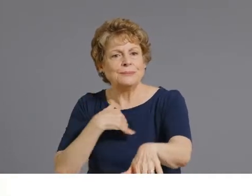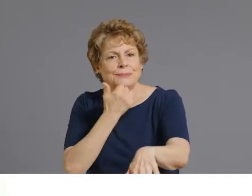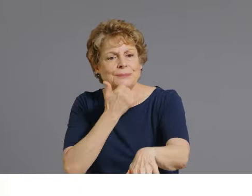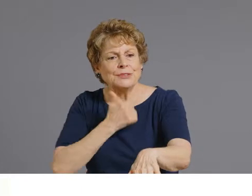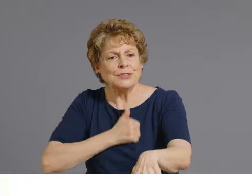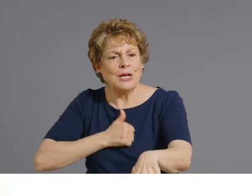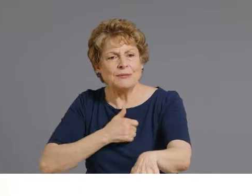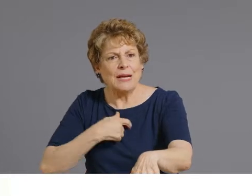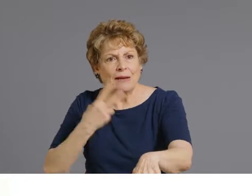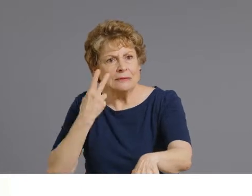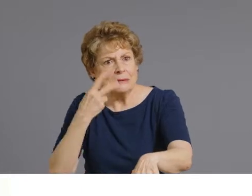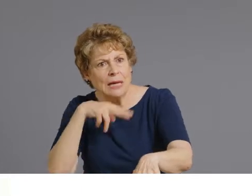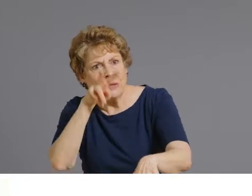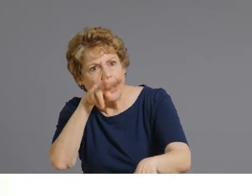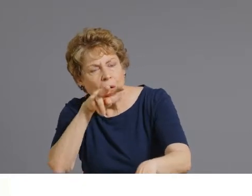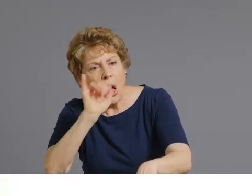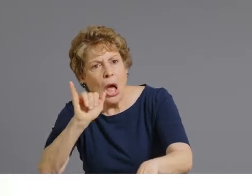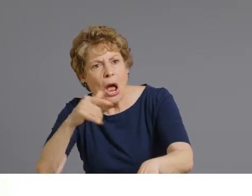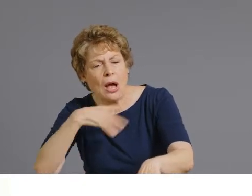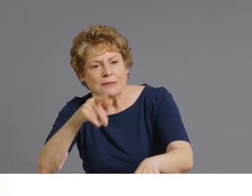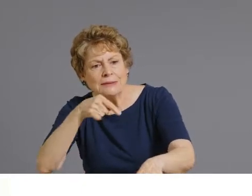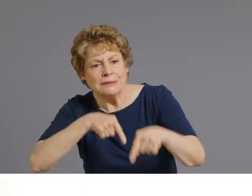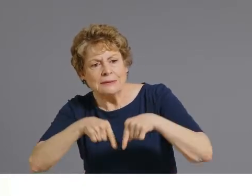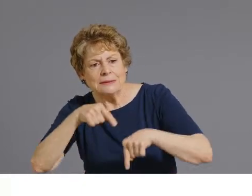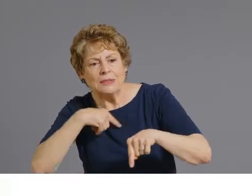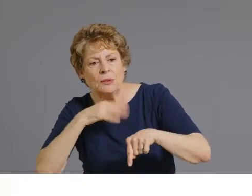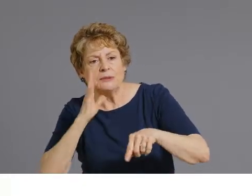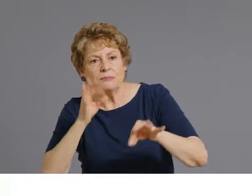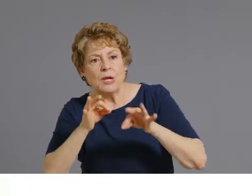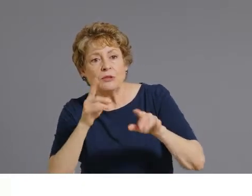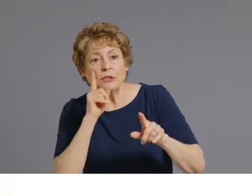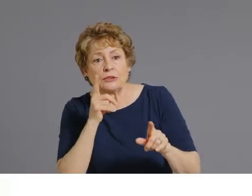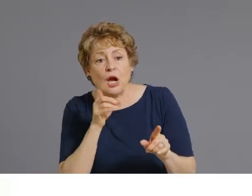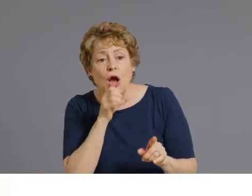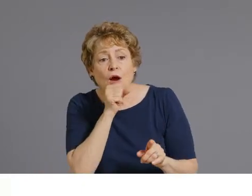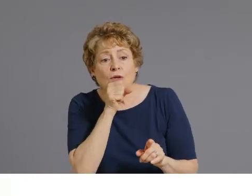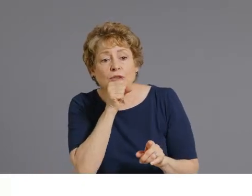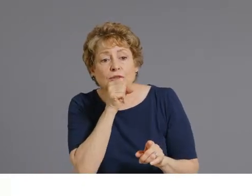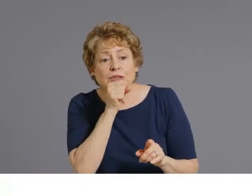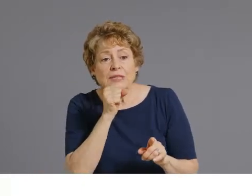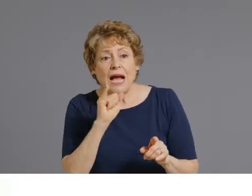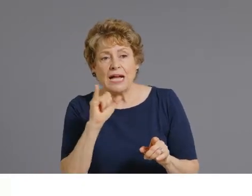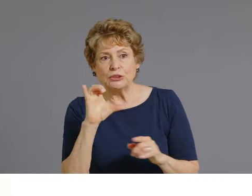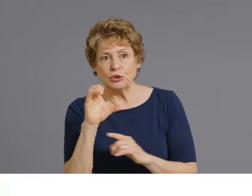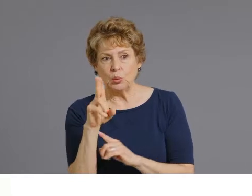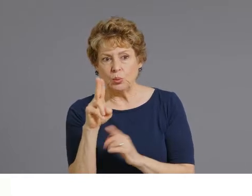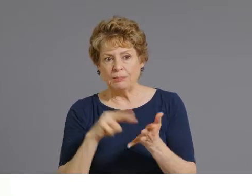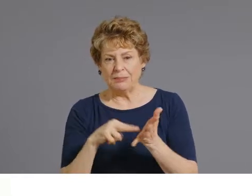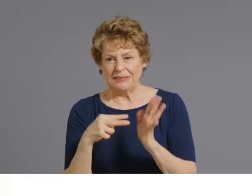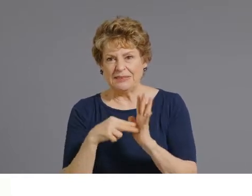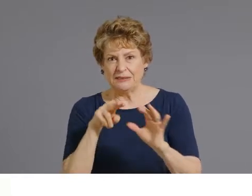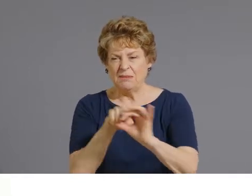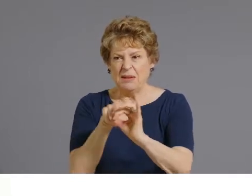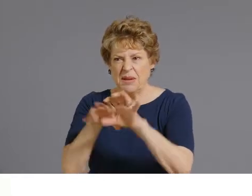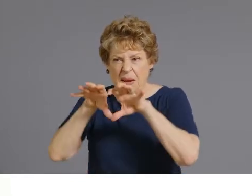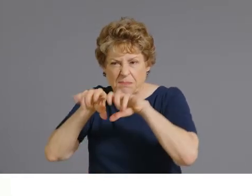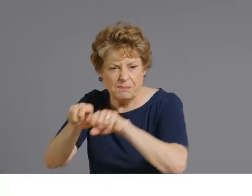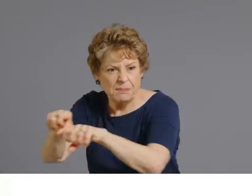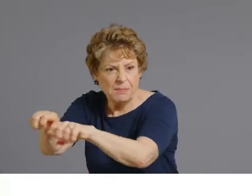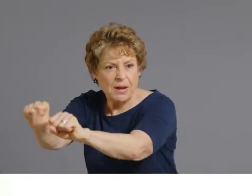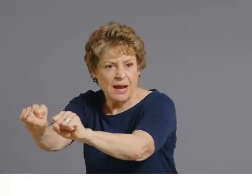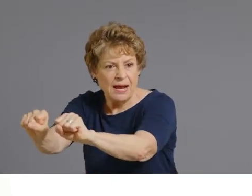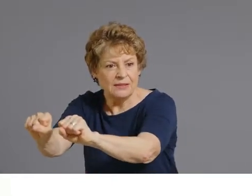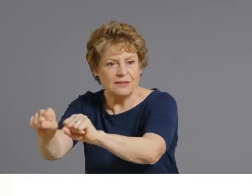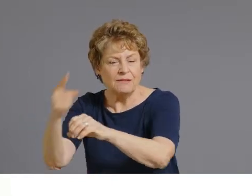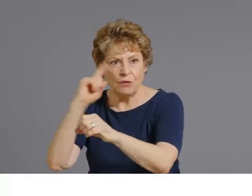graphs before. Orange is the ICU beds that are being used by COVID patients. Blue is